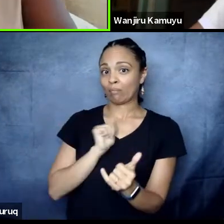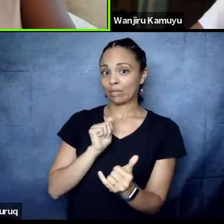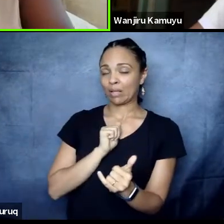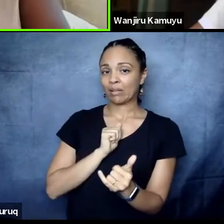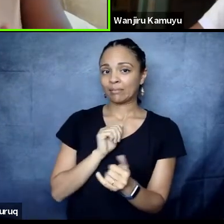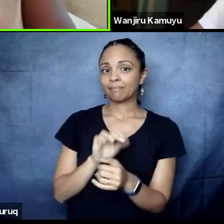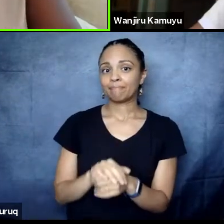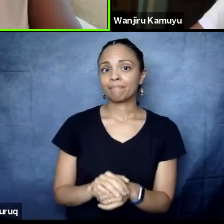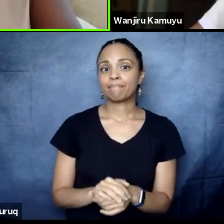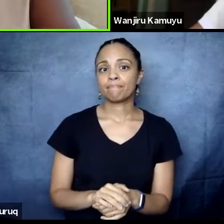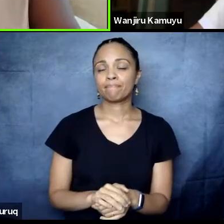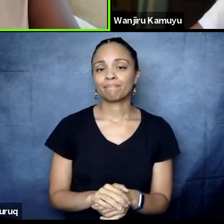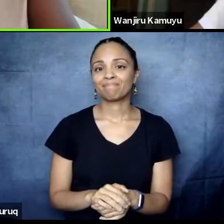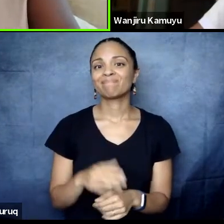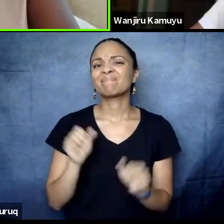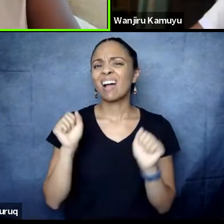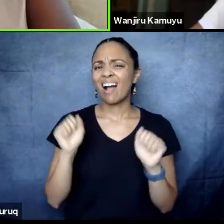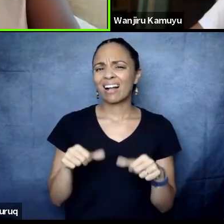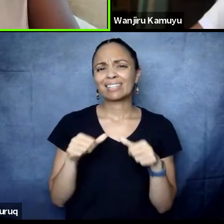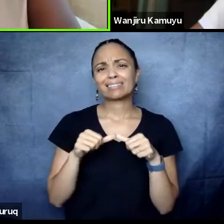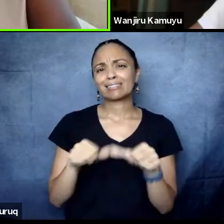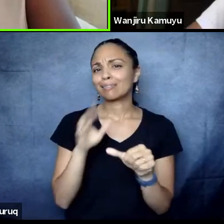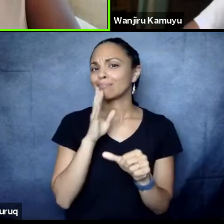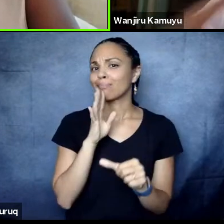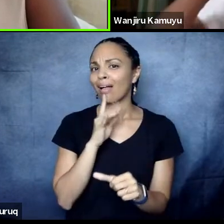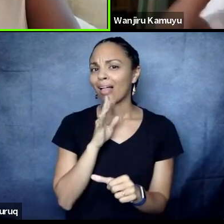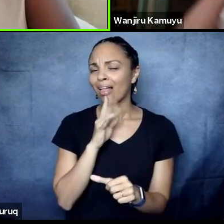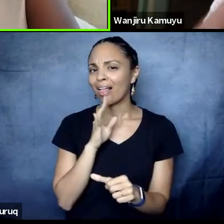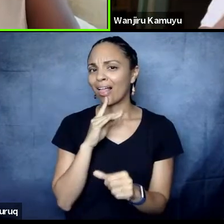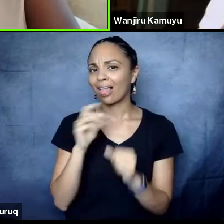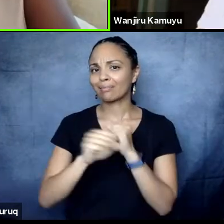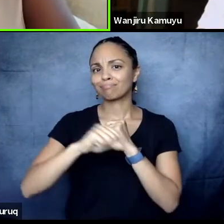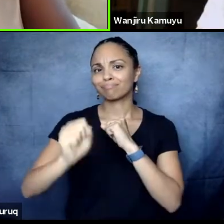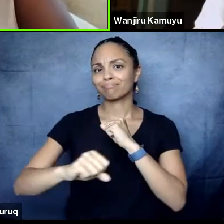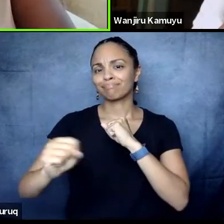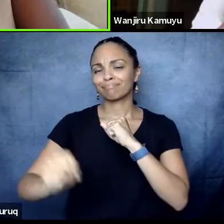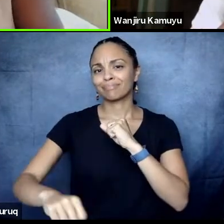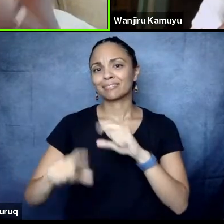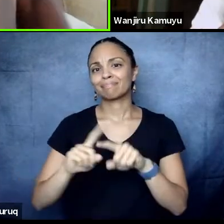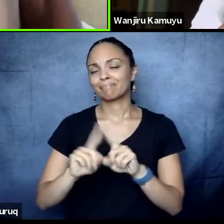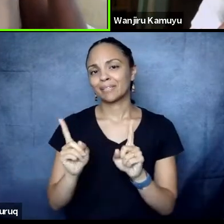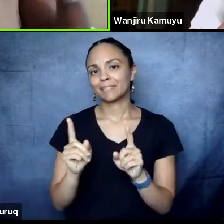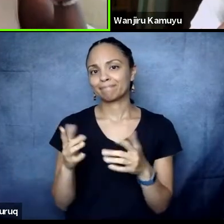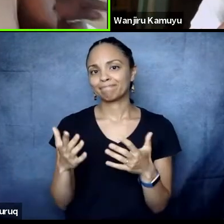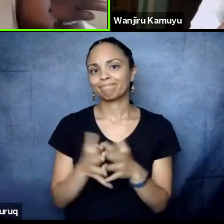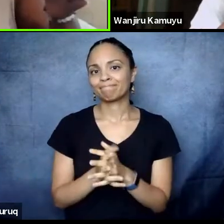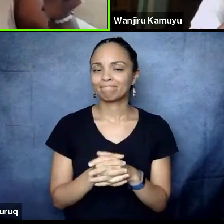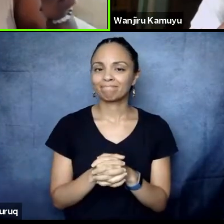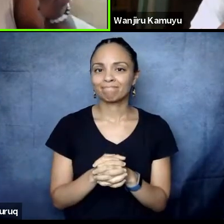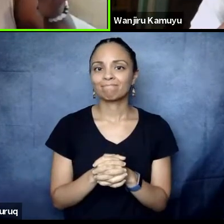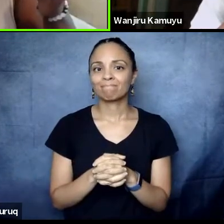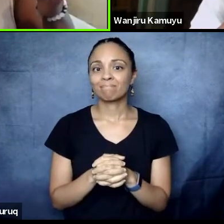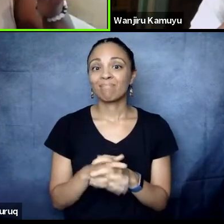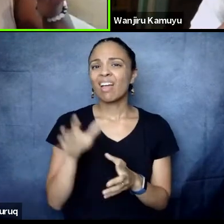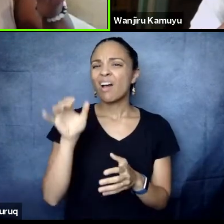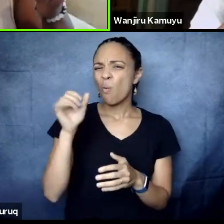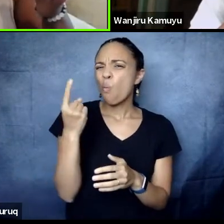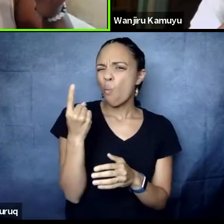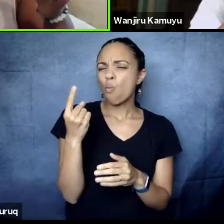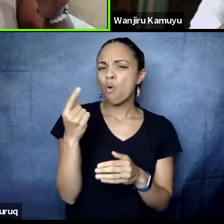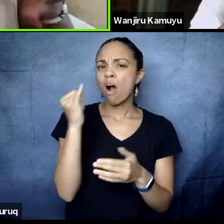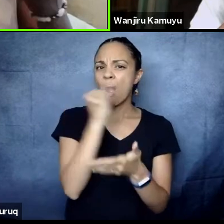I could go on for a long time about that as well. Yeah. One, one of the art room that they have,